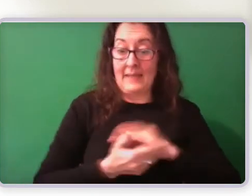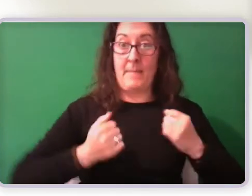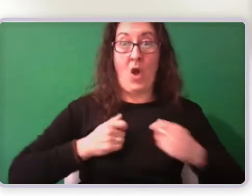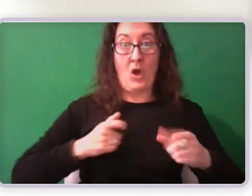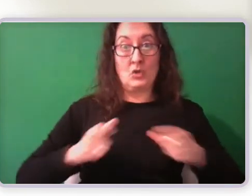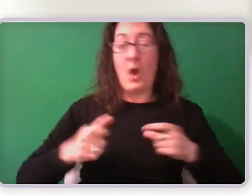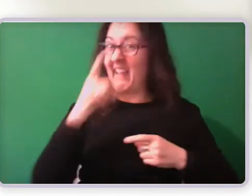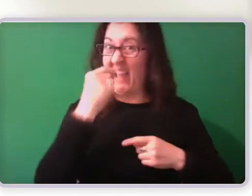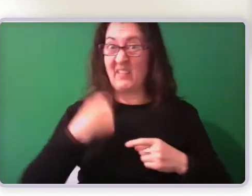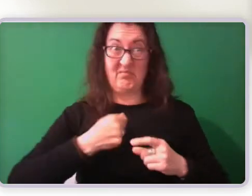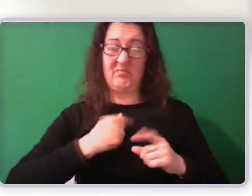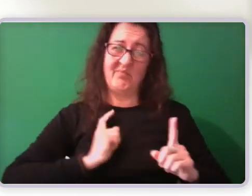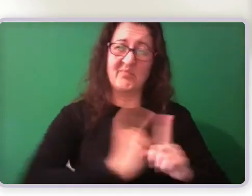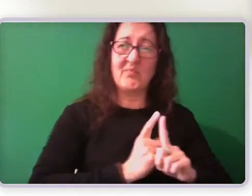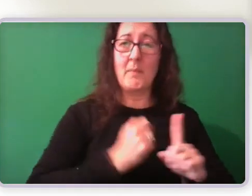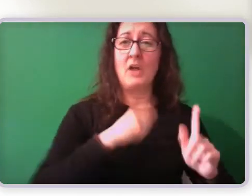their chances of success.